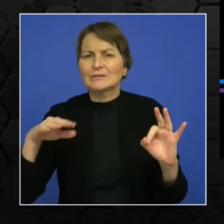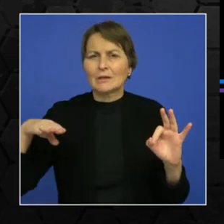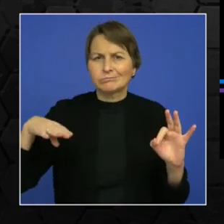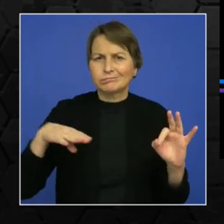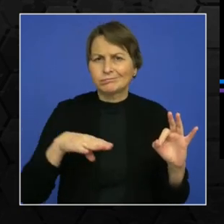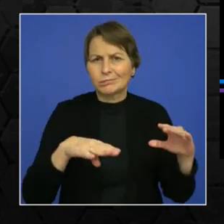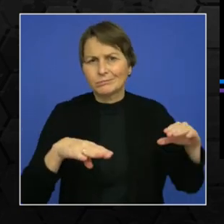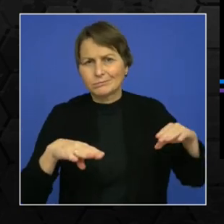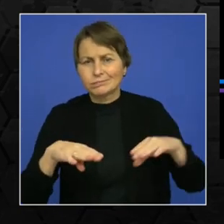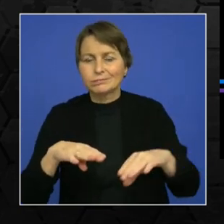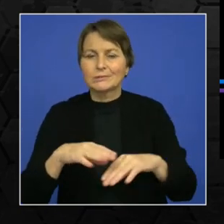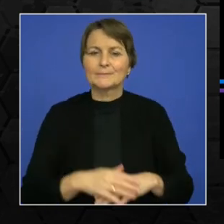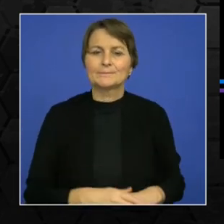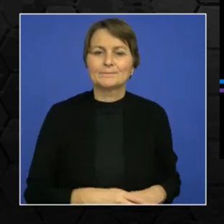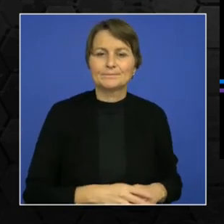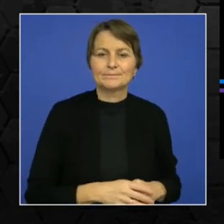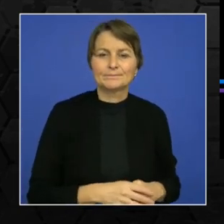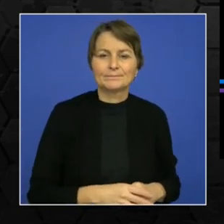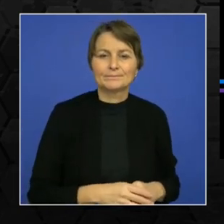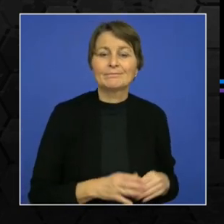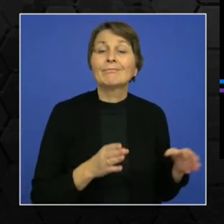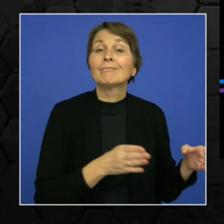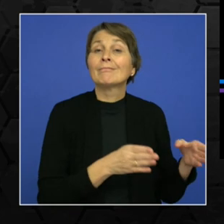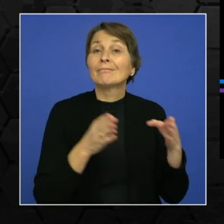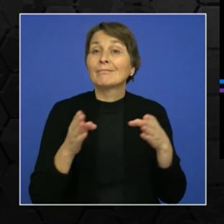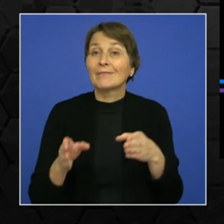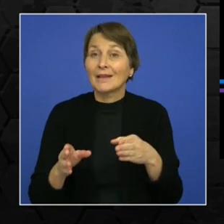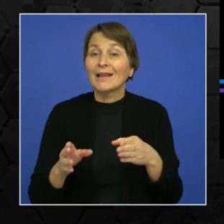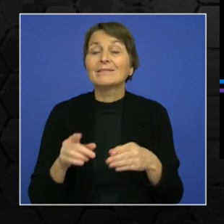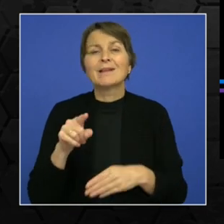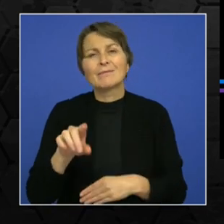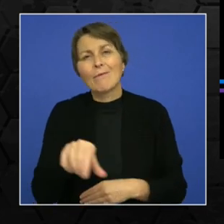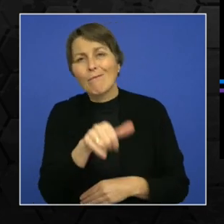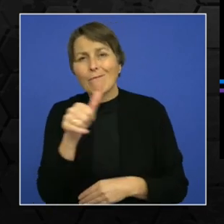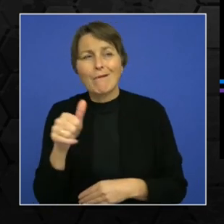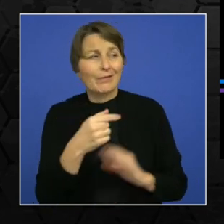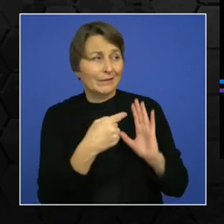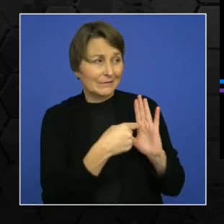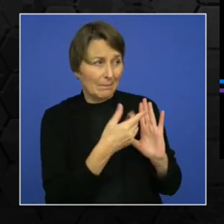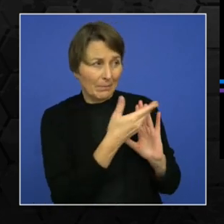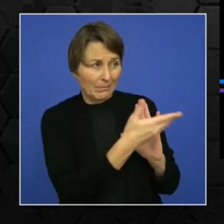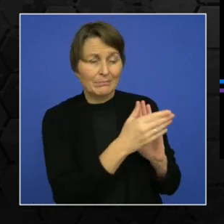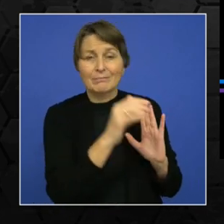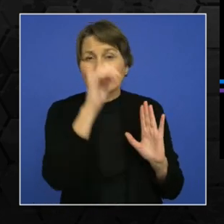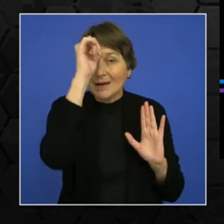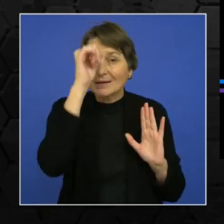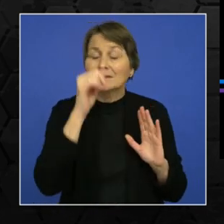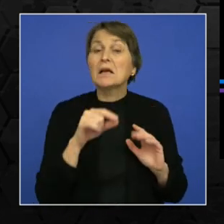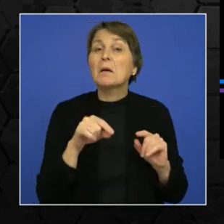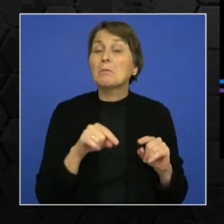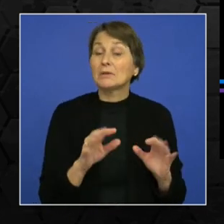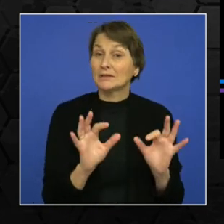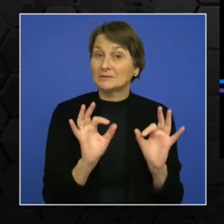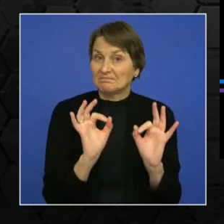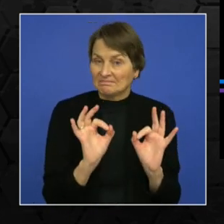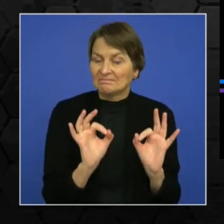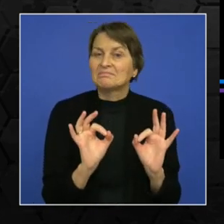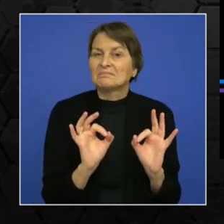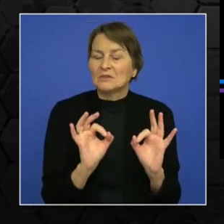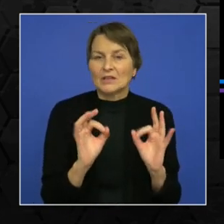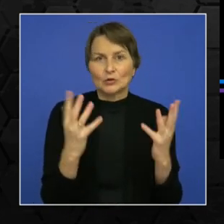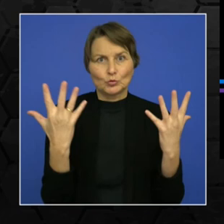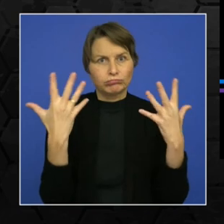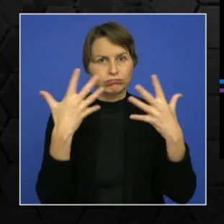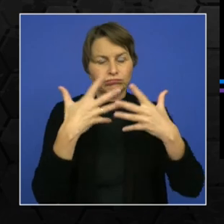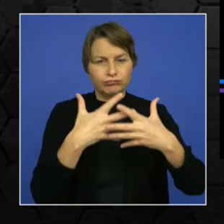very stable and it has a very sound multimodal public transportation system. There is a Delhi transit bus info application that's example of an